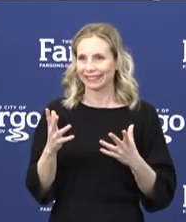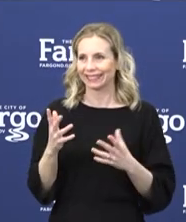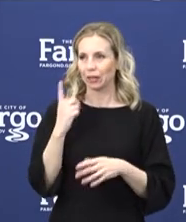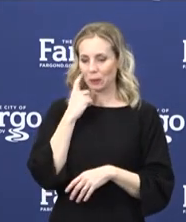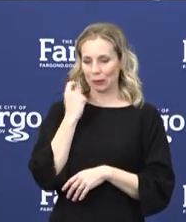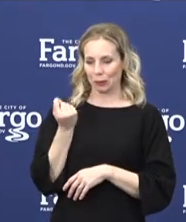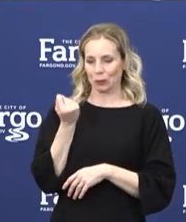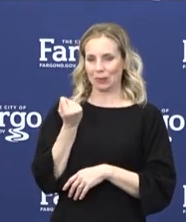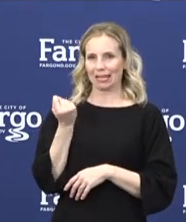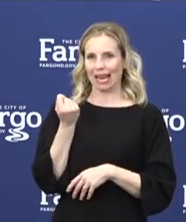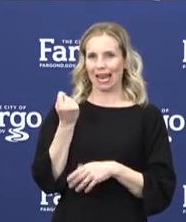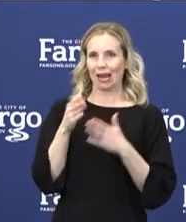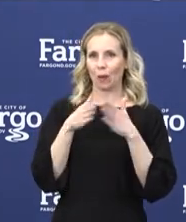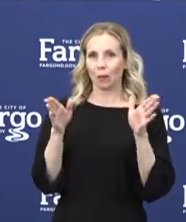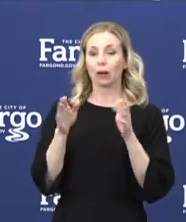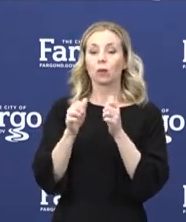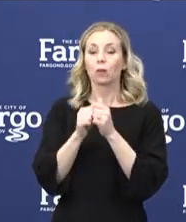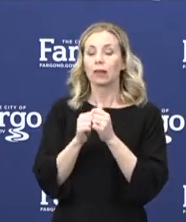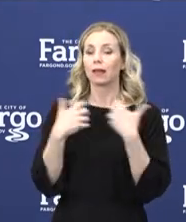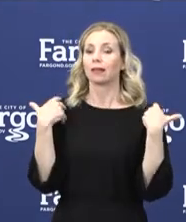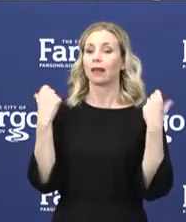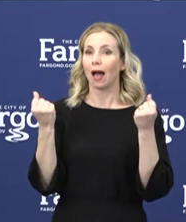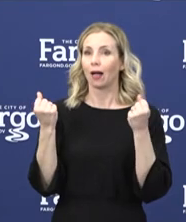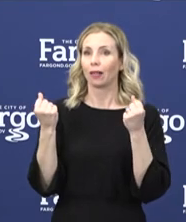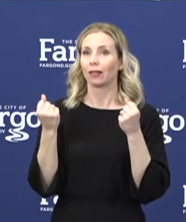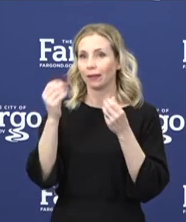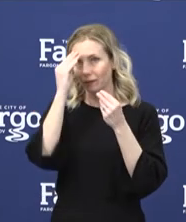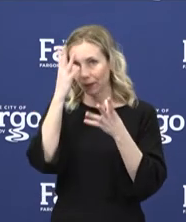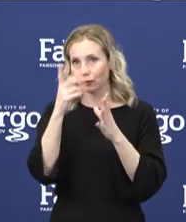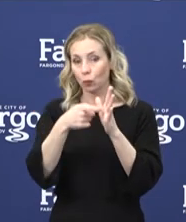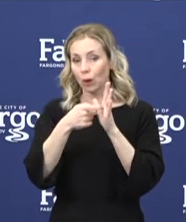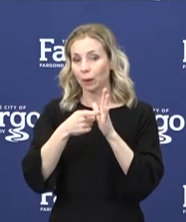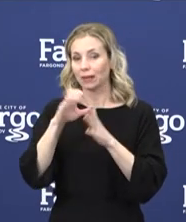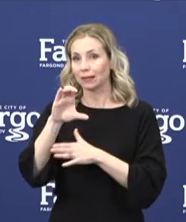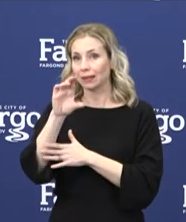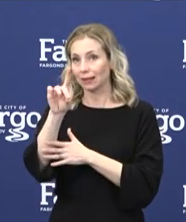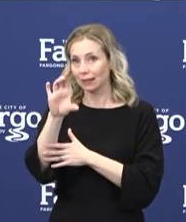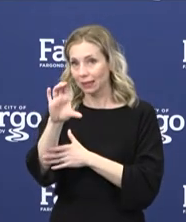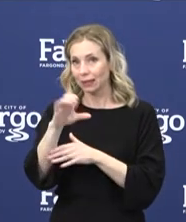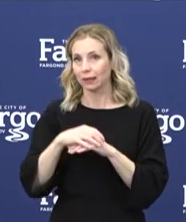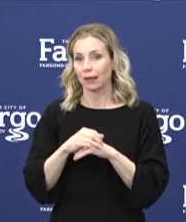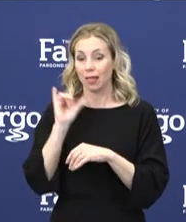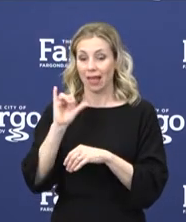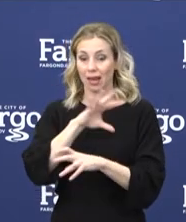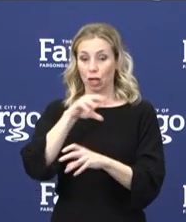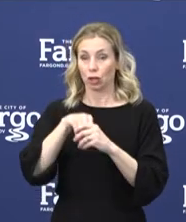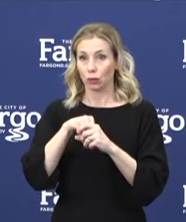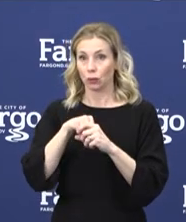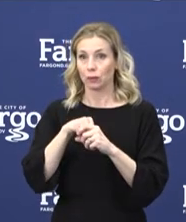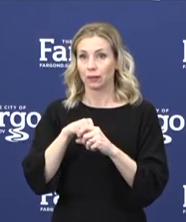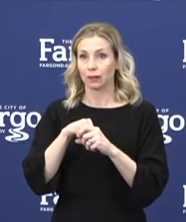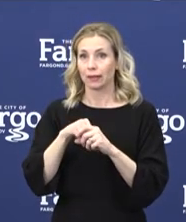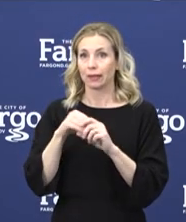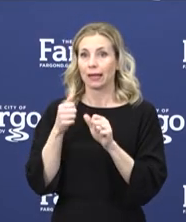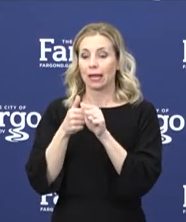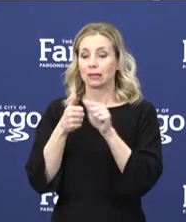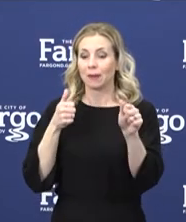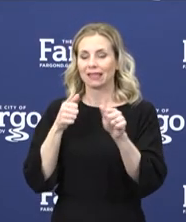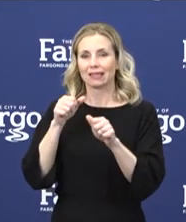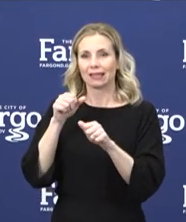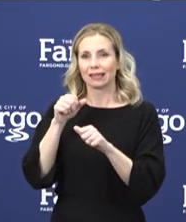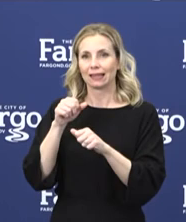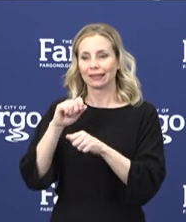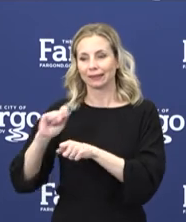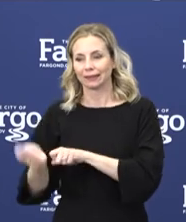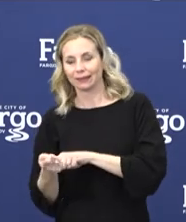with the health protocols recommended by the CDC, which includes spacing of tee times which